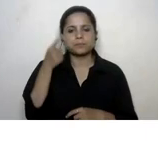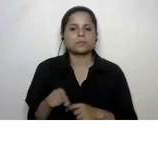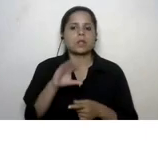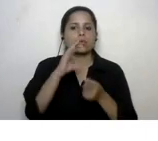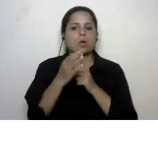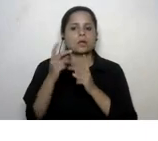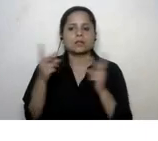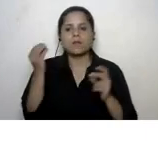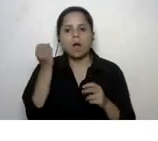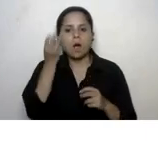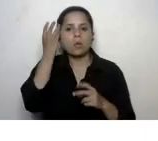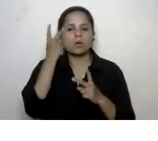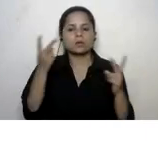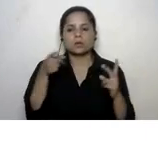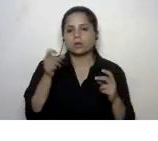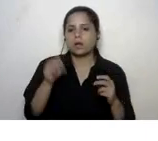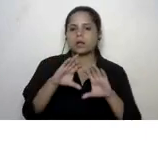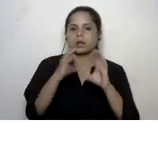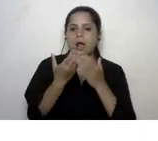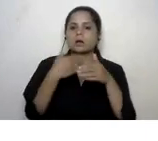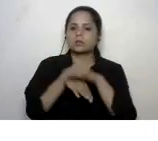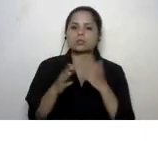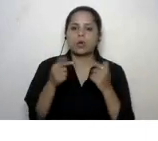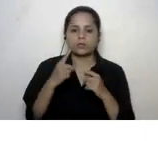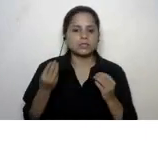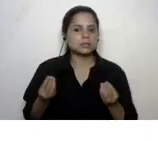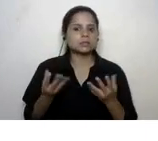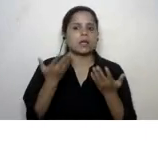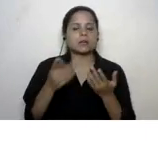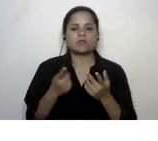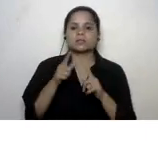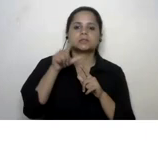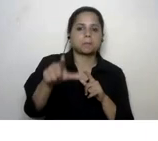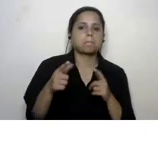awareness can grow within your class that is the beginning that's the first step